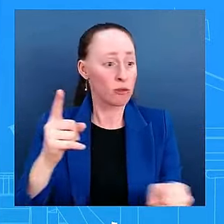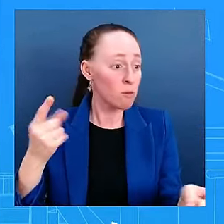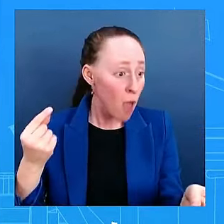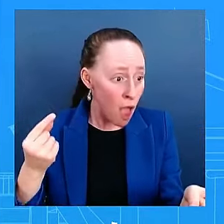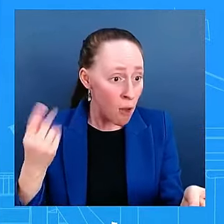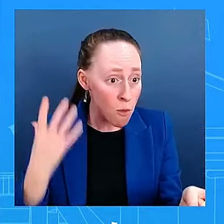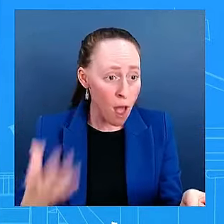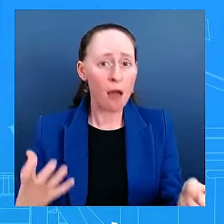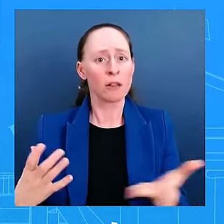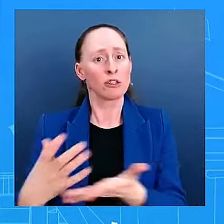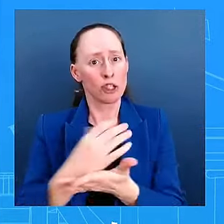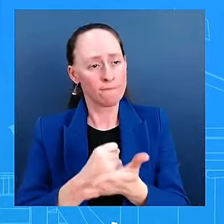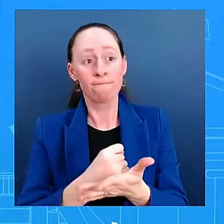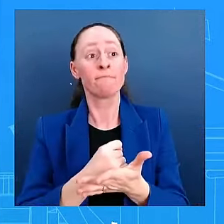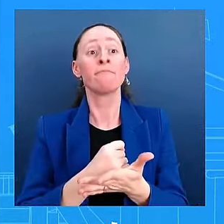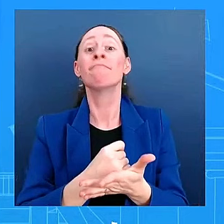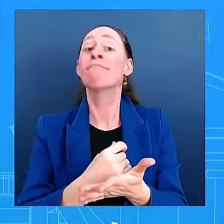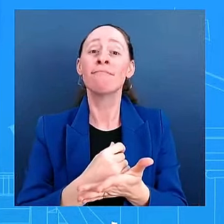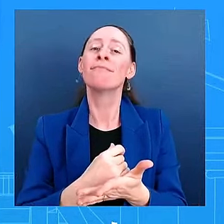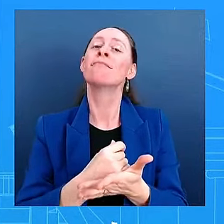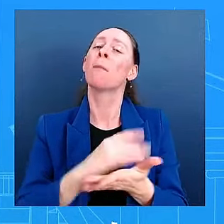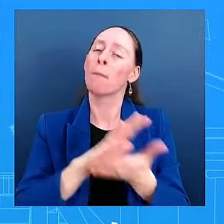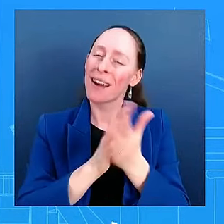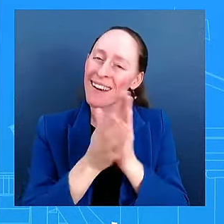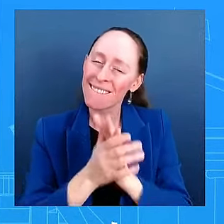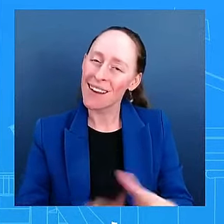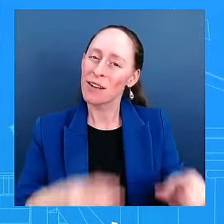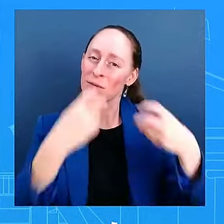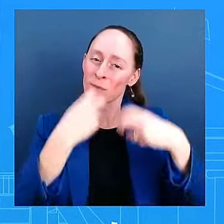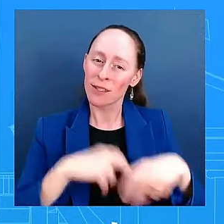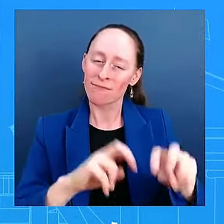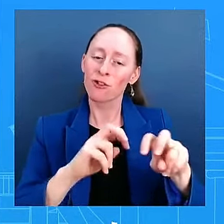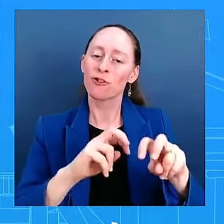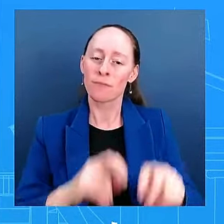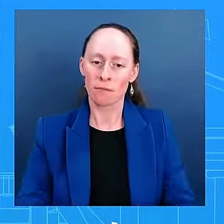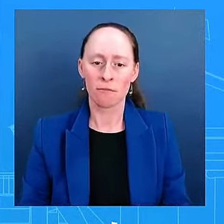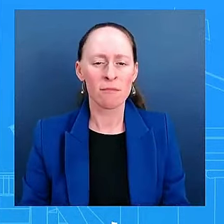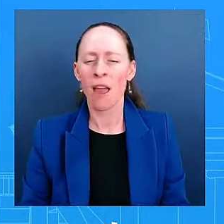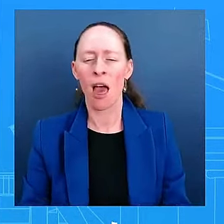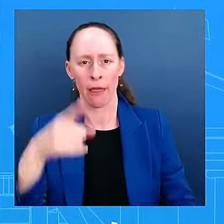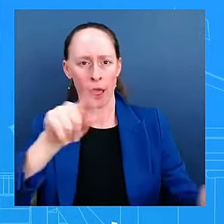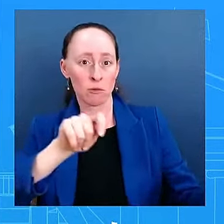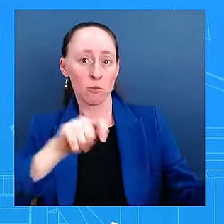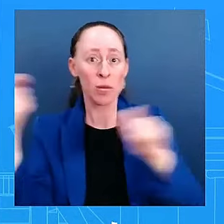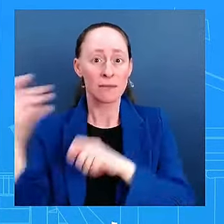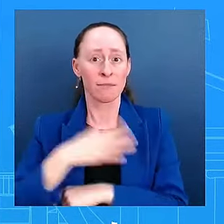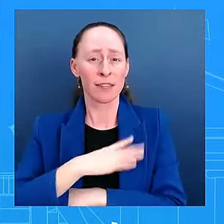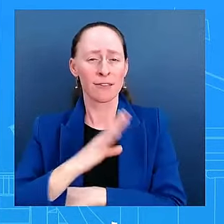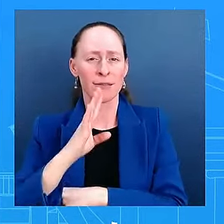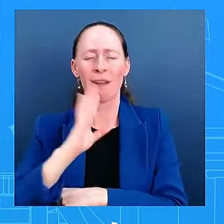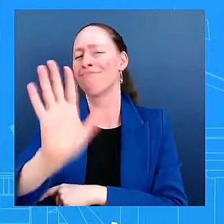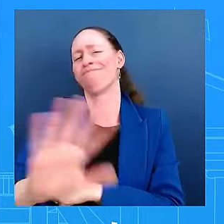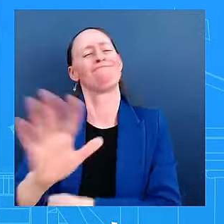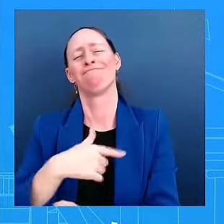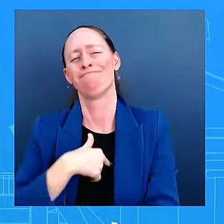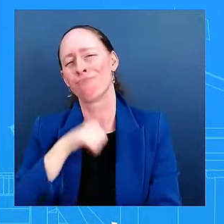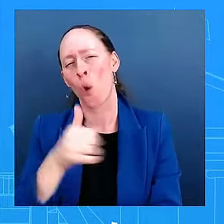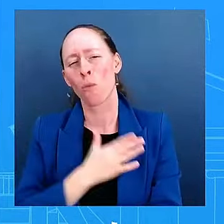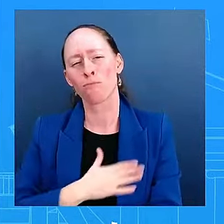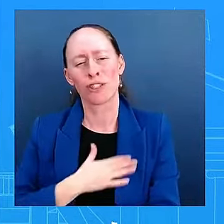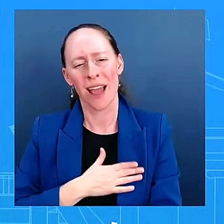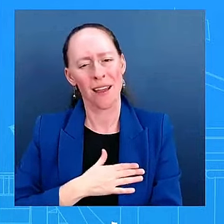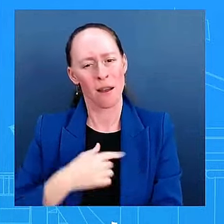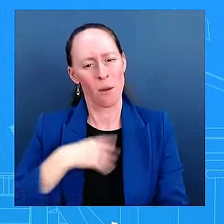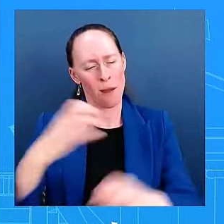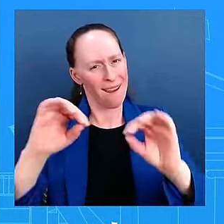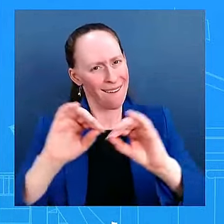I do not appreciate having my words twisted. That is, I have been very clear, very, very, very clear about what the president wants